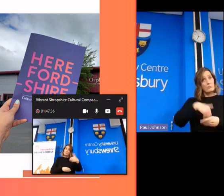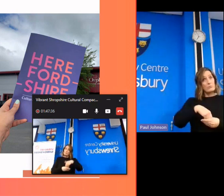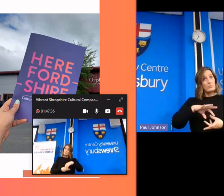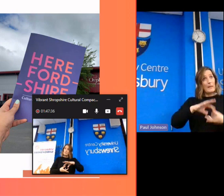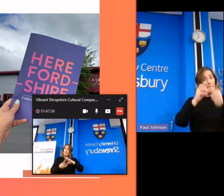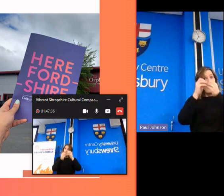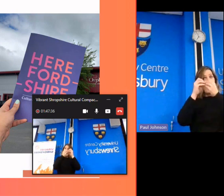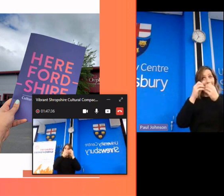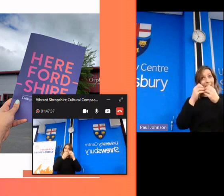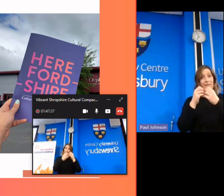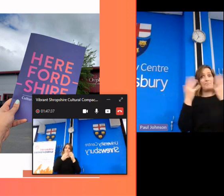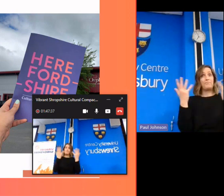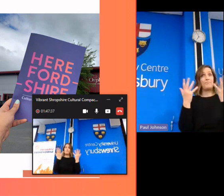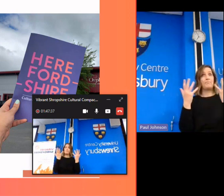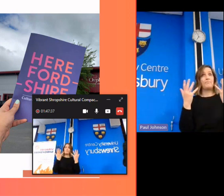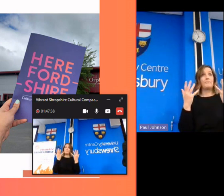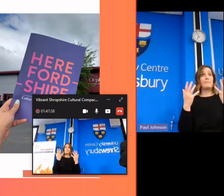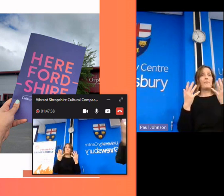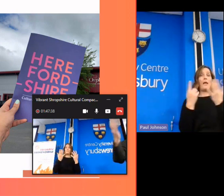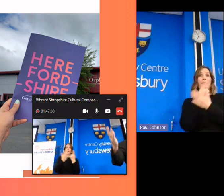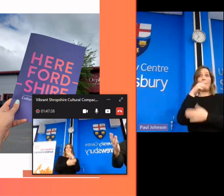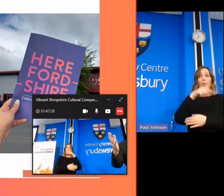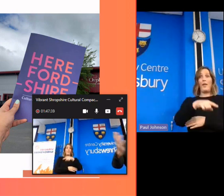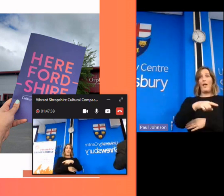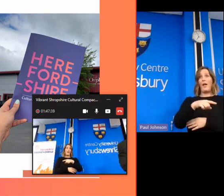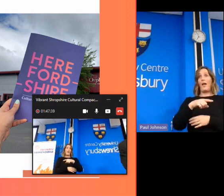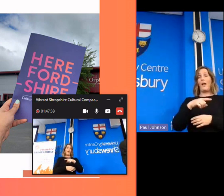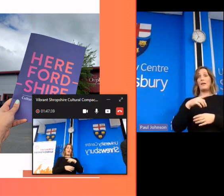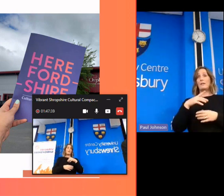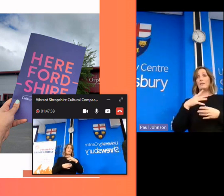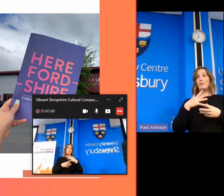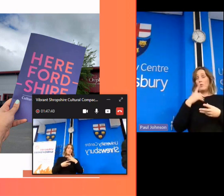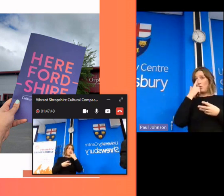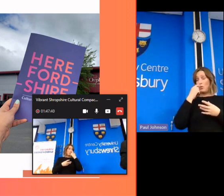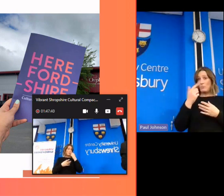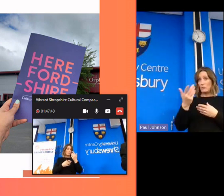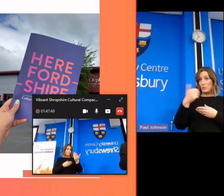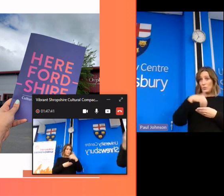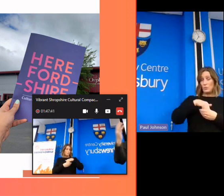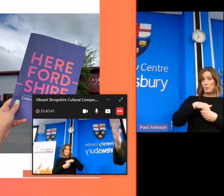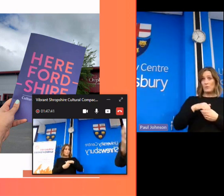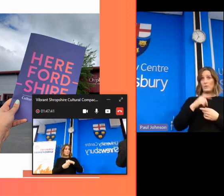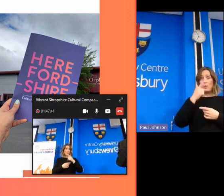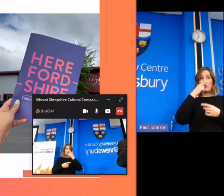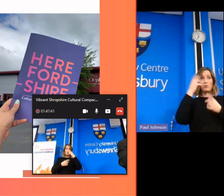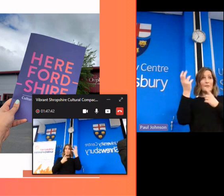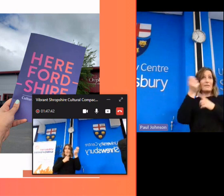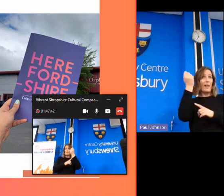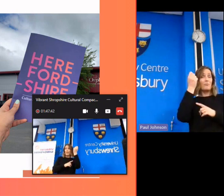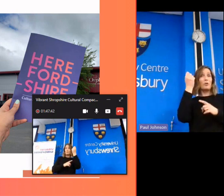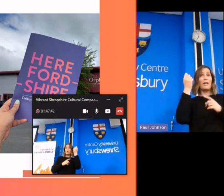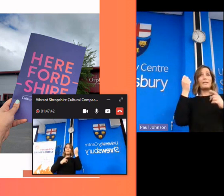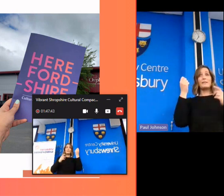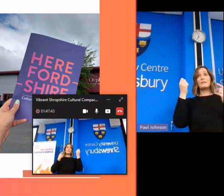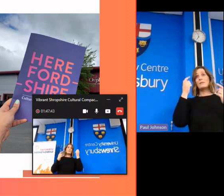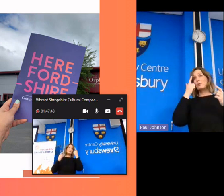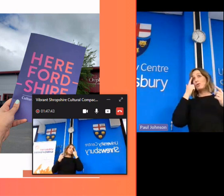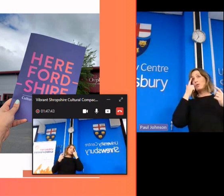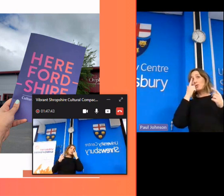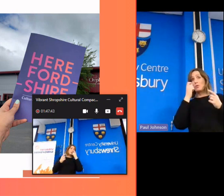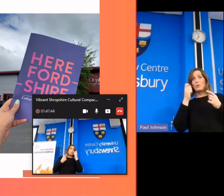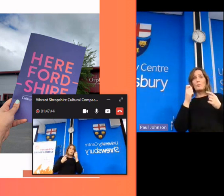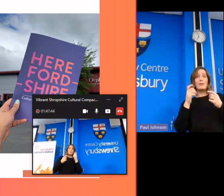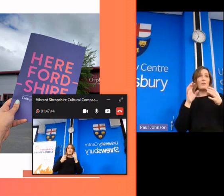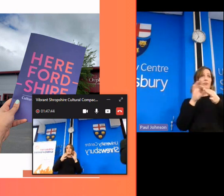of whatever it is uh about that pro or contra it could be anything um it could be celebrating something it could be talking about